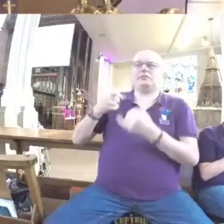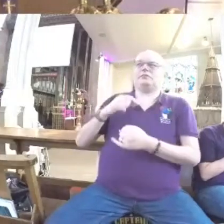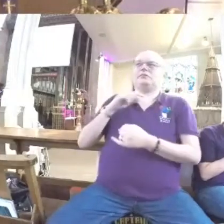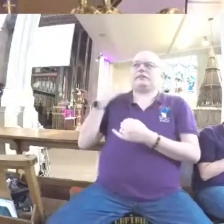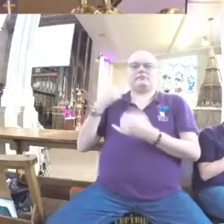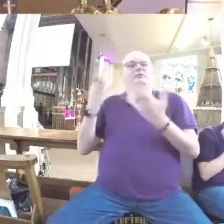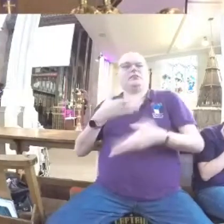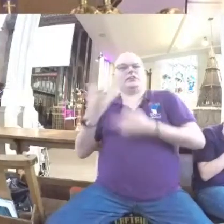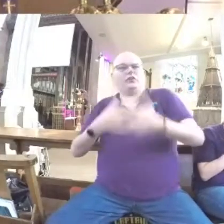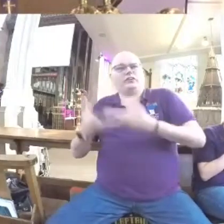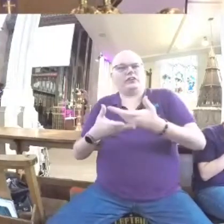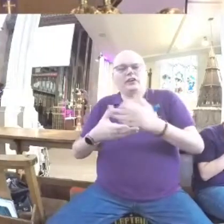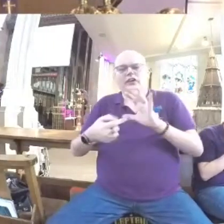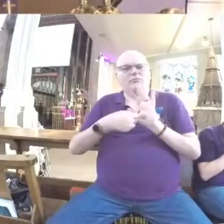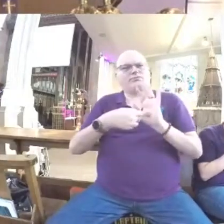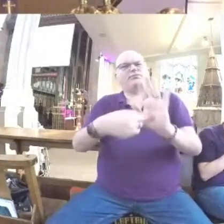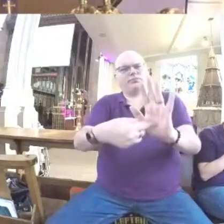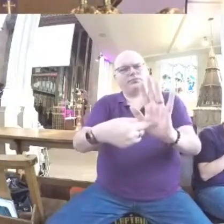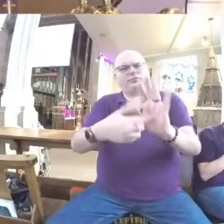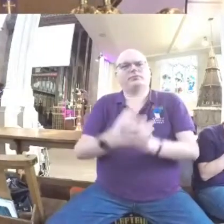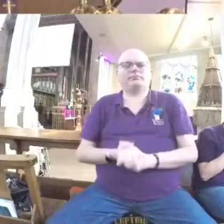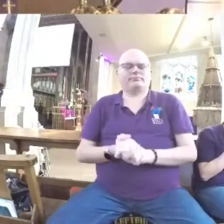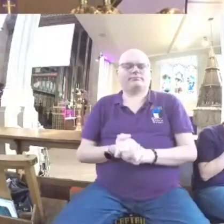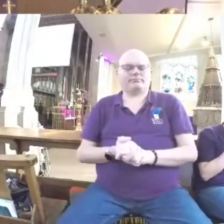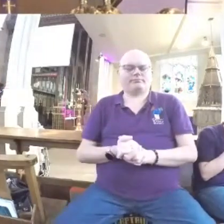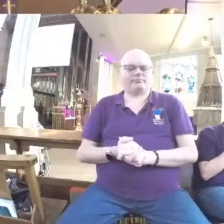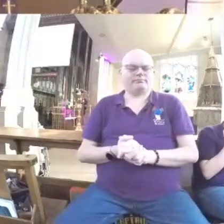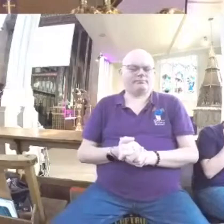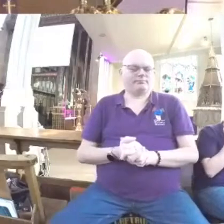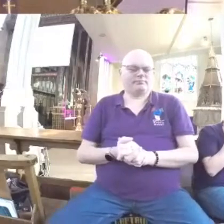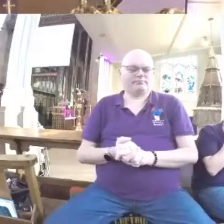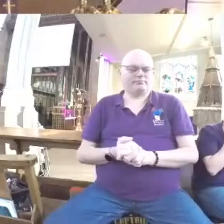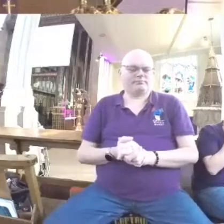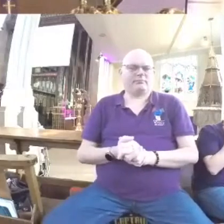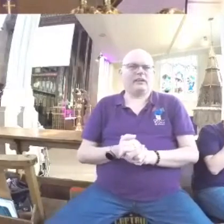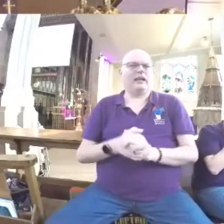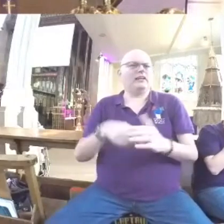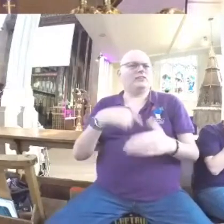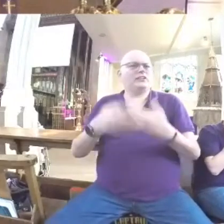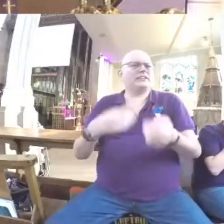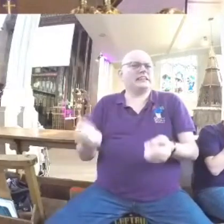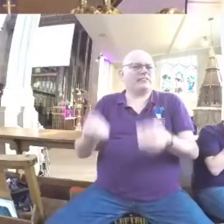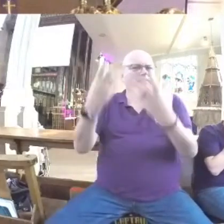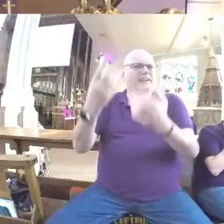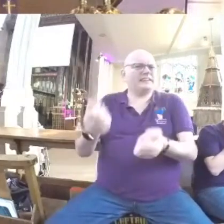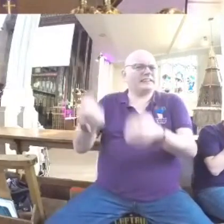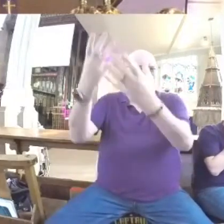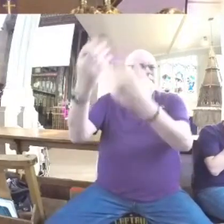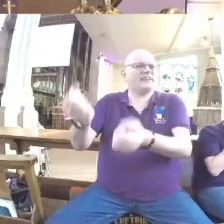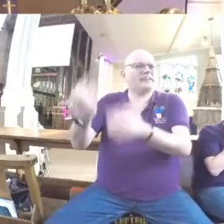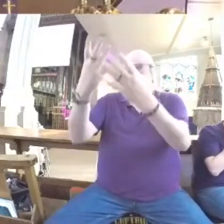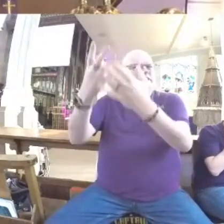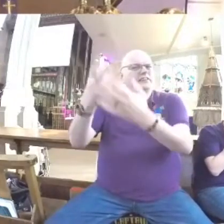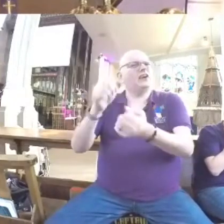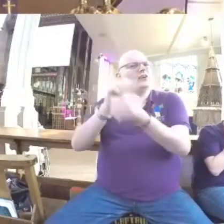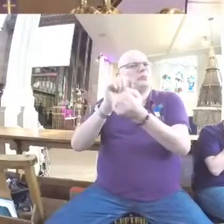sacrificial system, the scarlet cord of Rahab, and the thousands of years of sacrifices performed at the table, at the